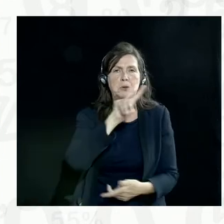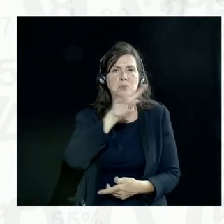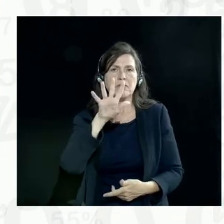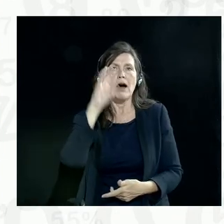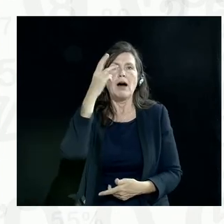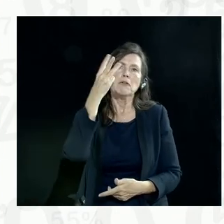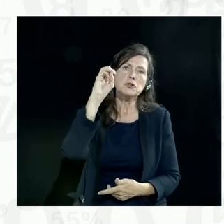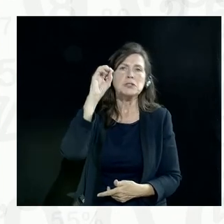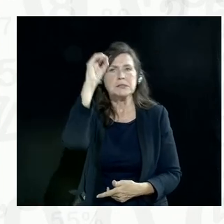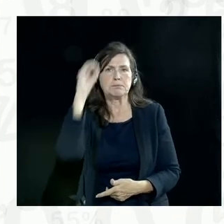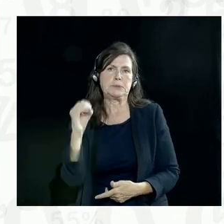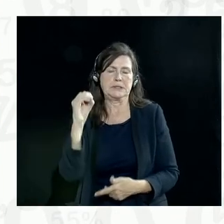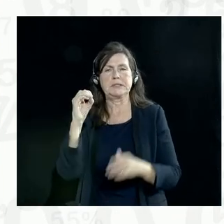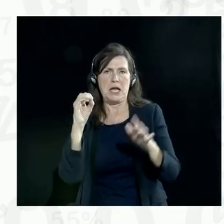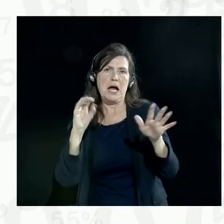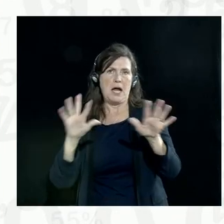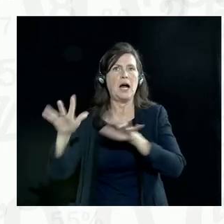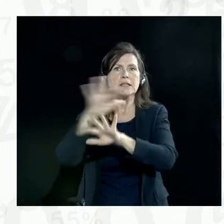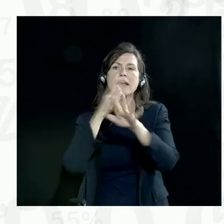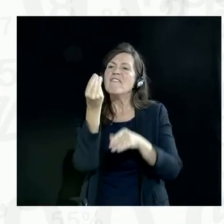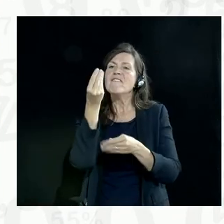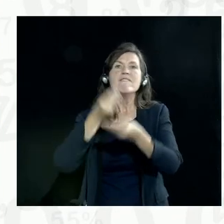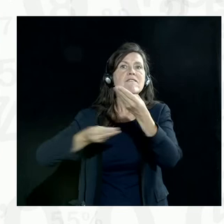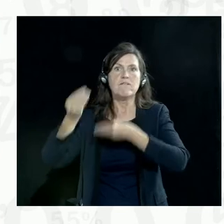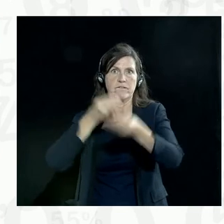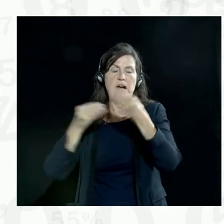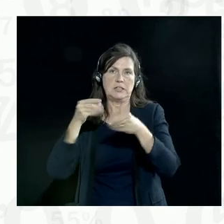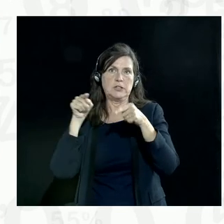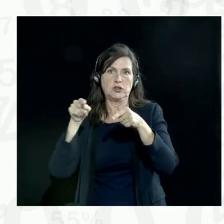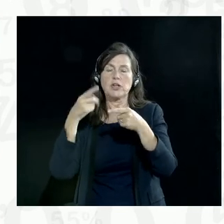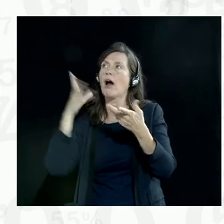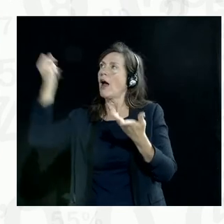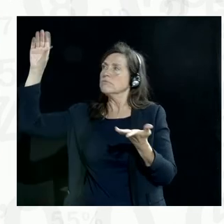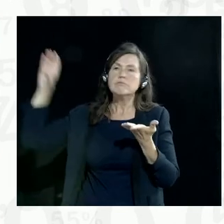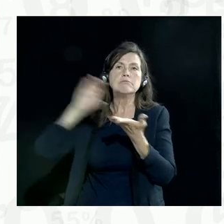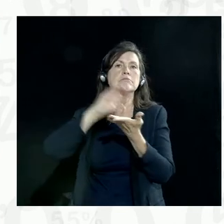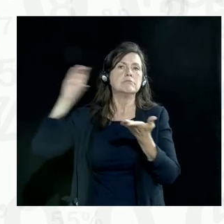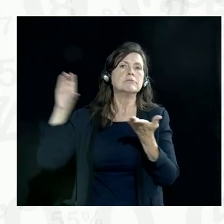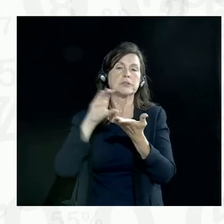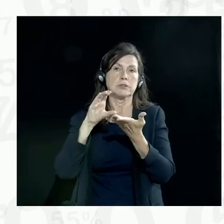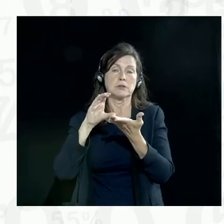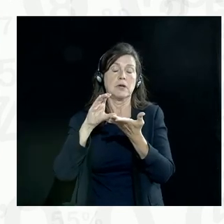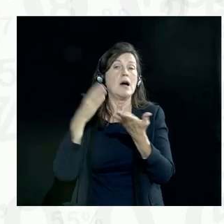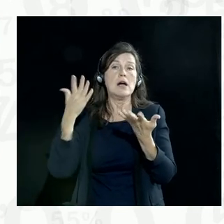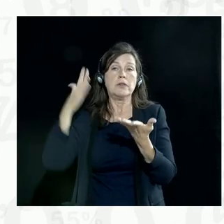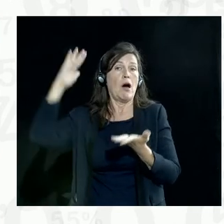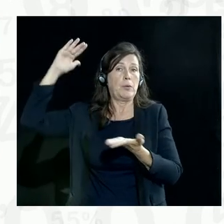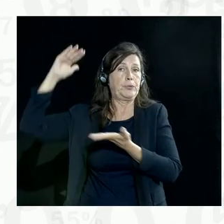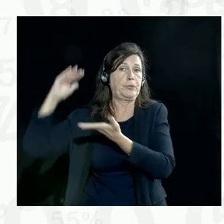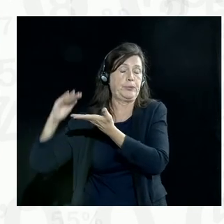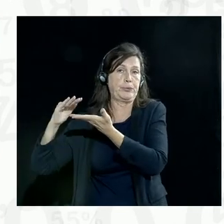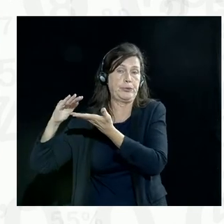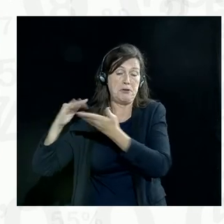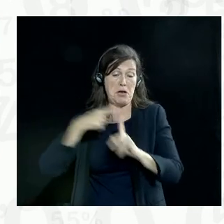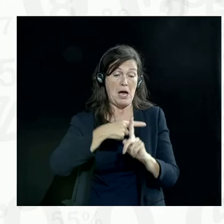the actual financial amount committed to subsidies. And that's reduced significantly because targeting